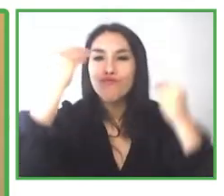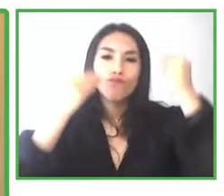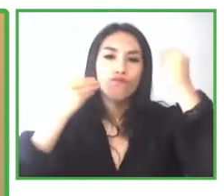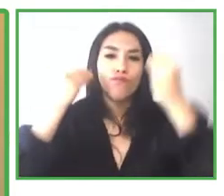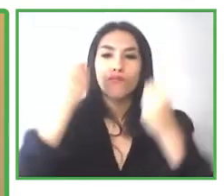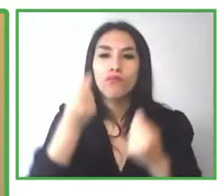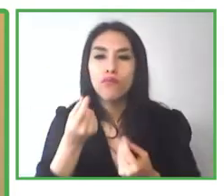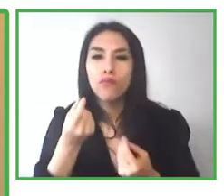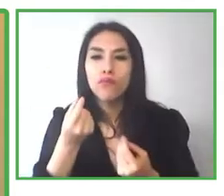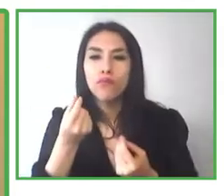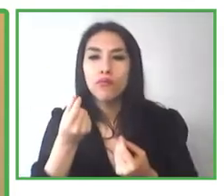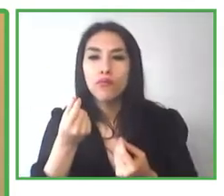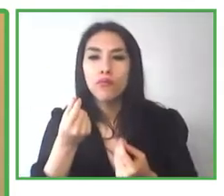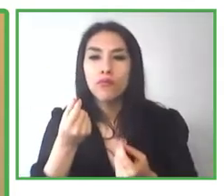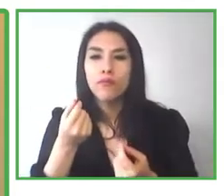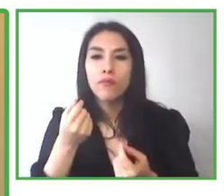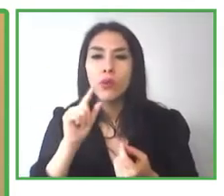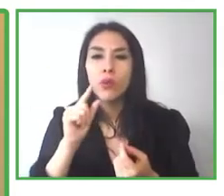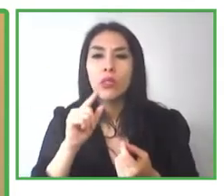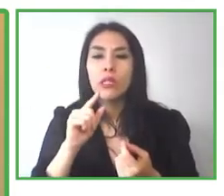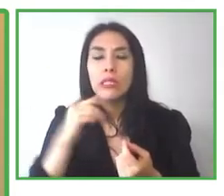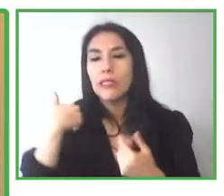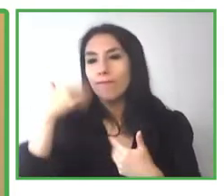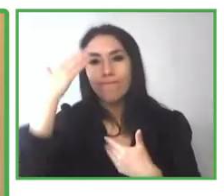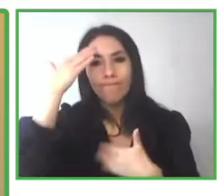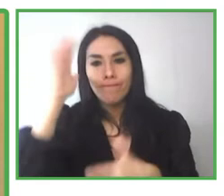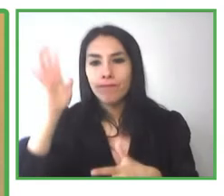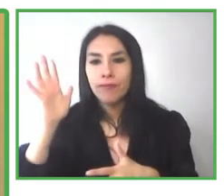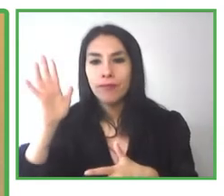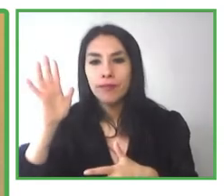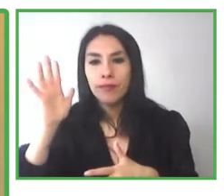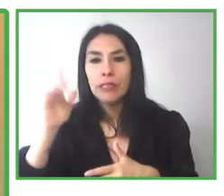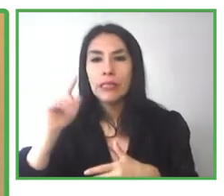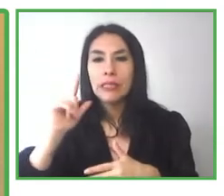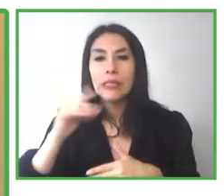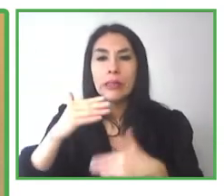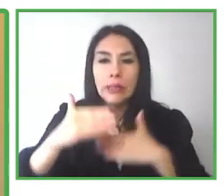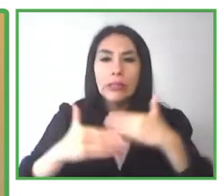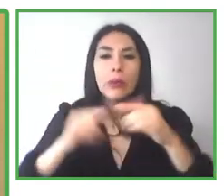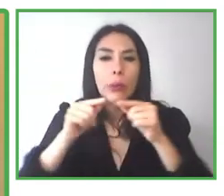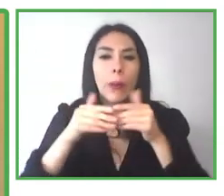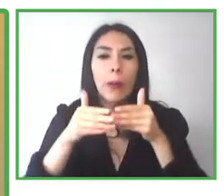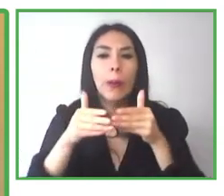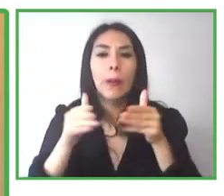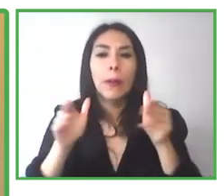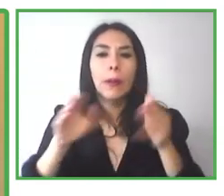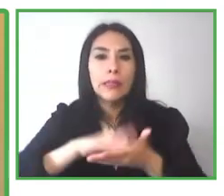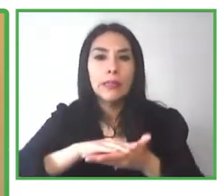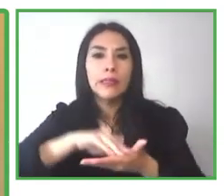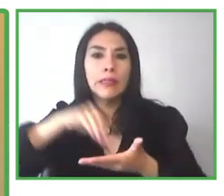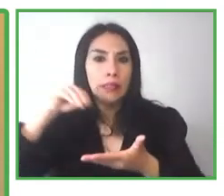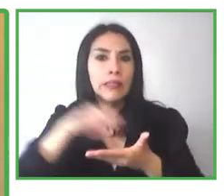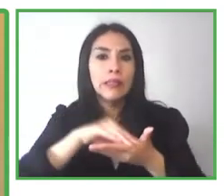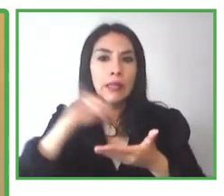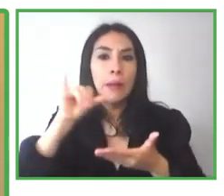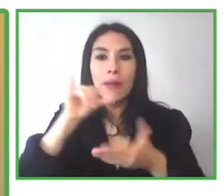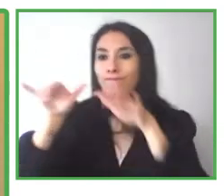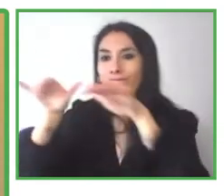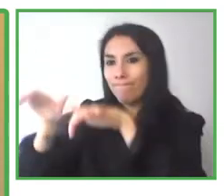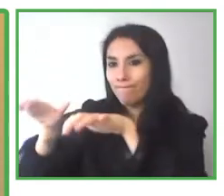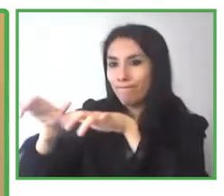And this possibility that I could sit at a computer and write a document or send an email,